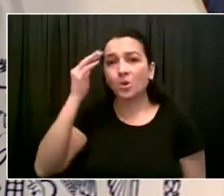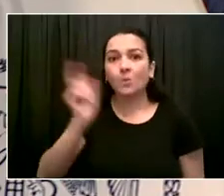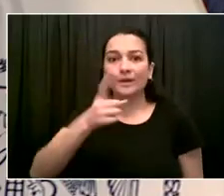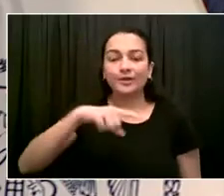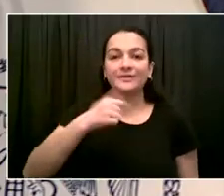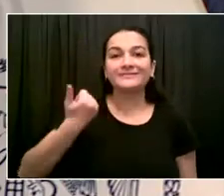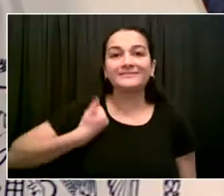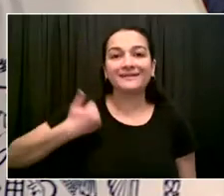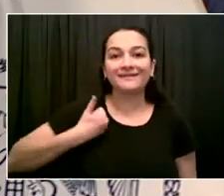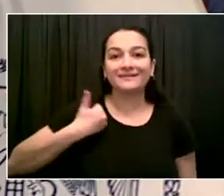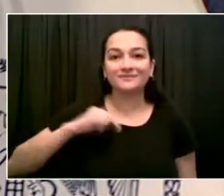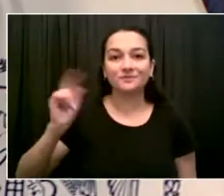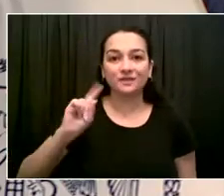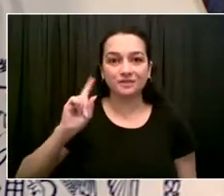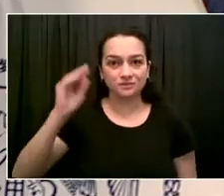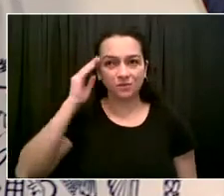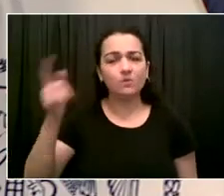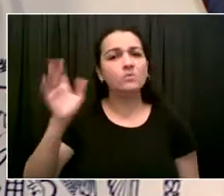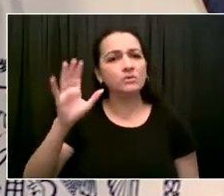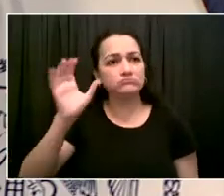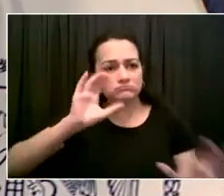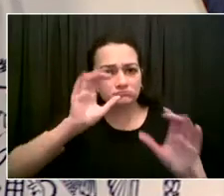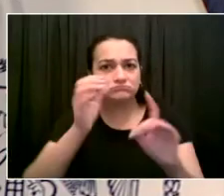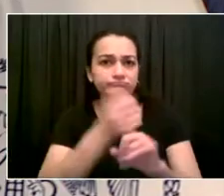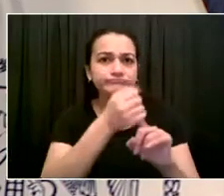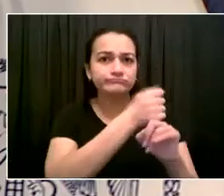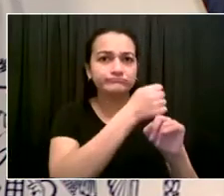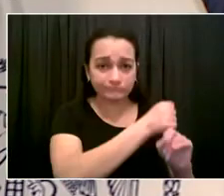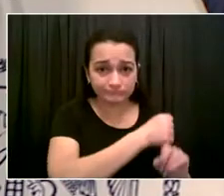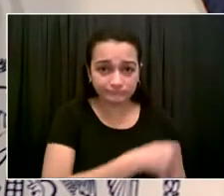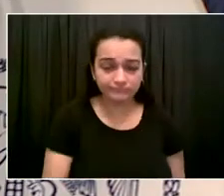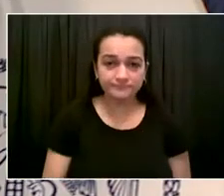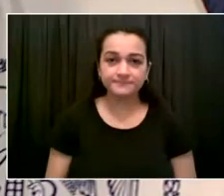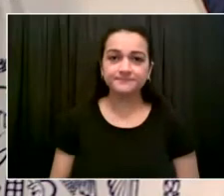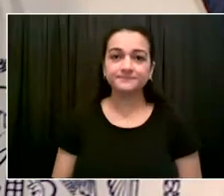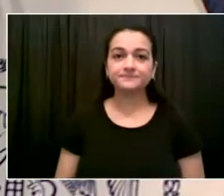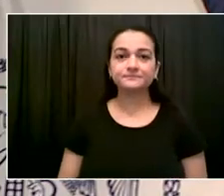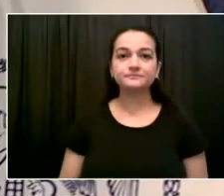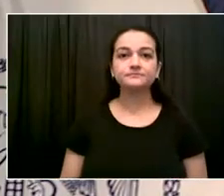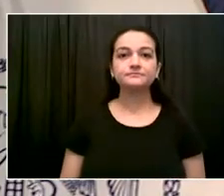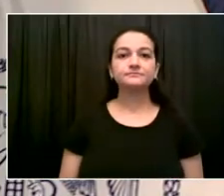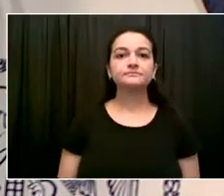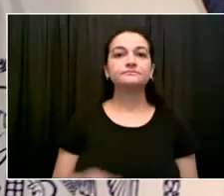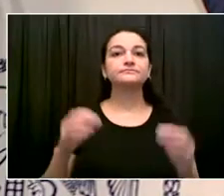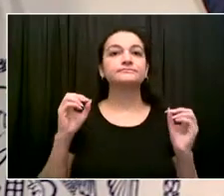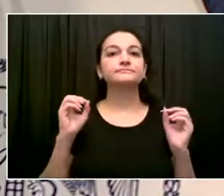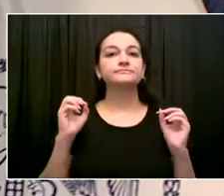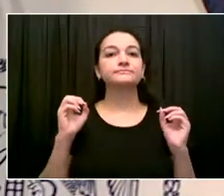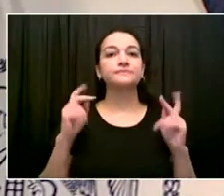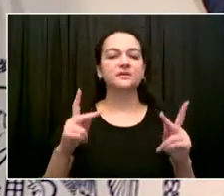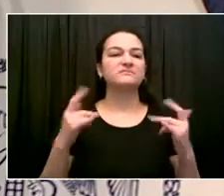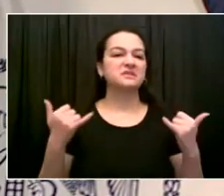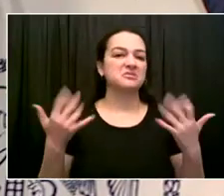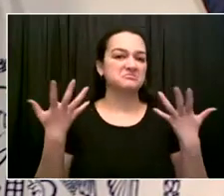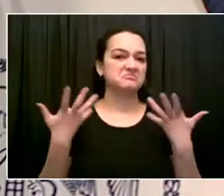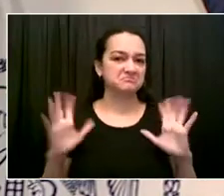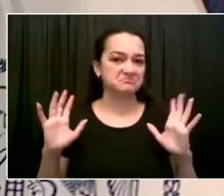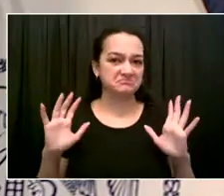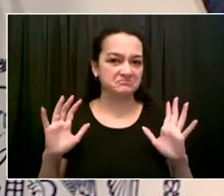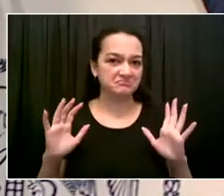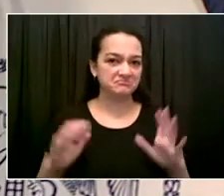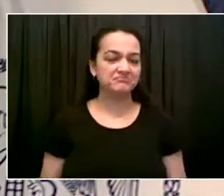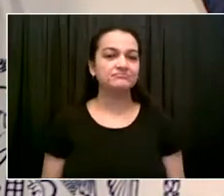real action is. And with that, as we conclude today, everybody, look, we, again, are recovery moving forward,